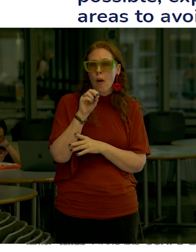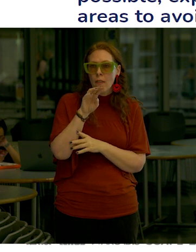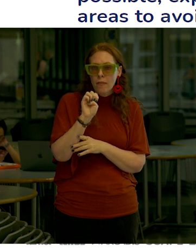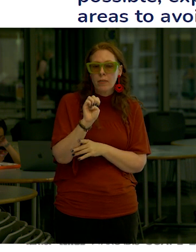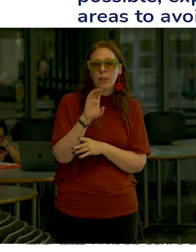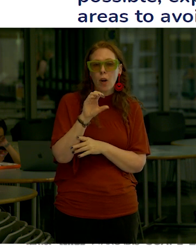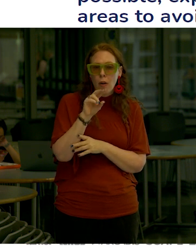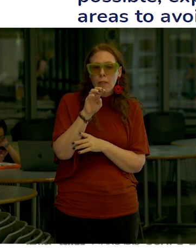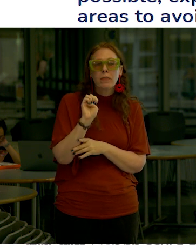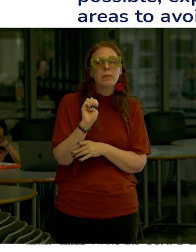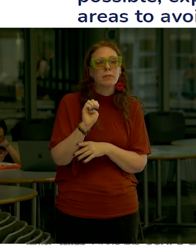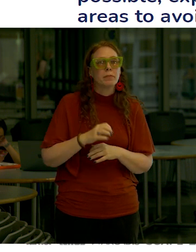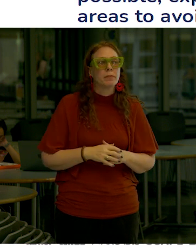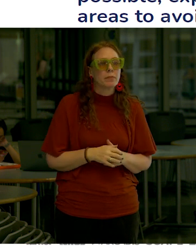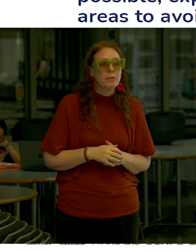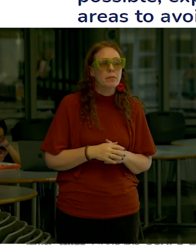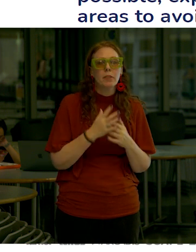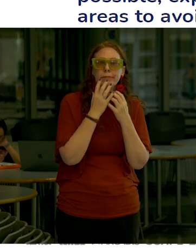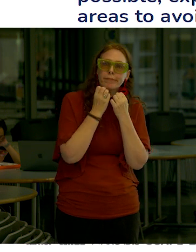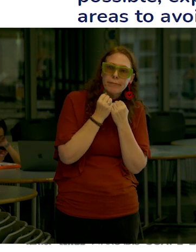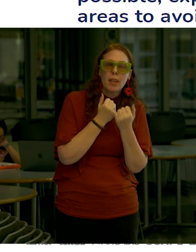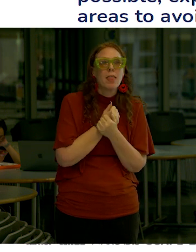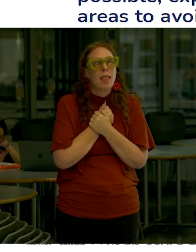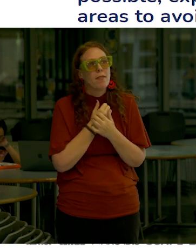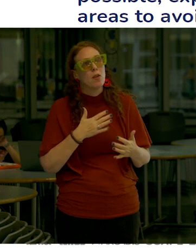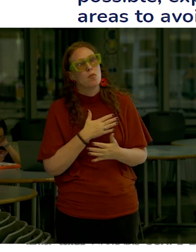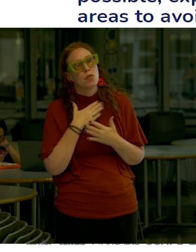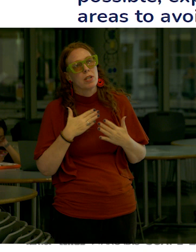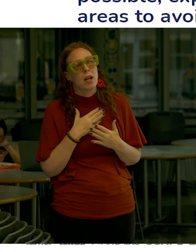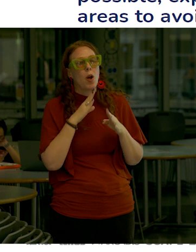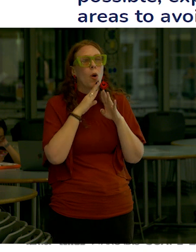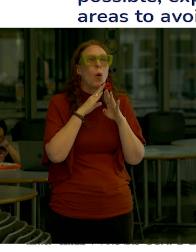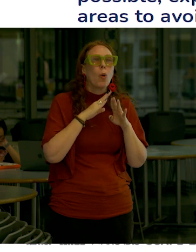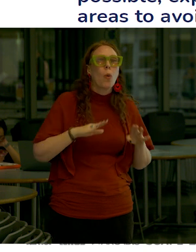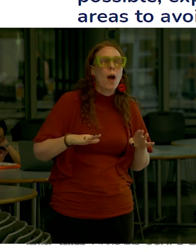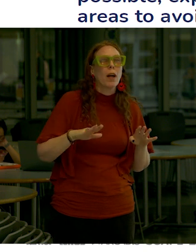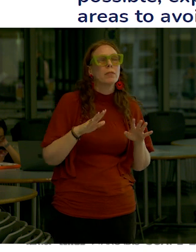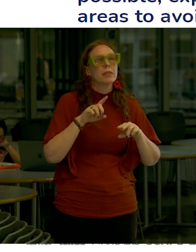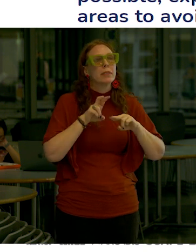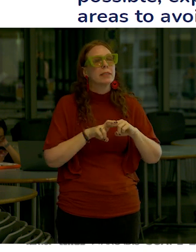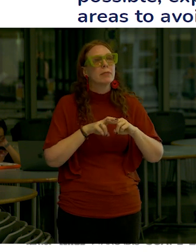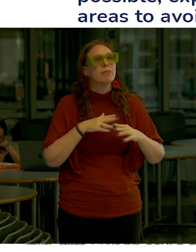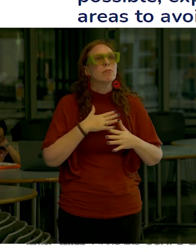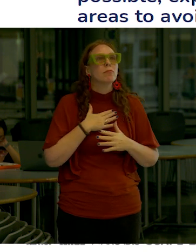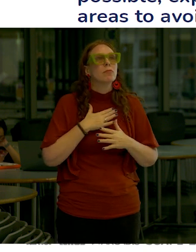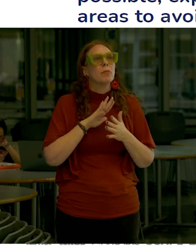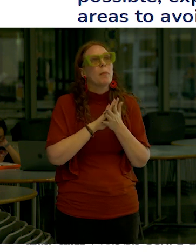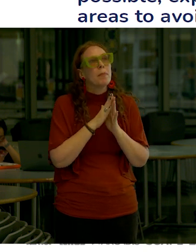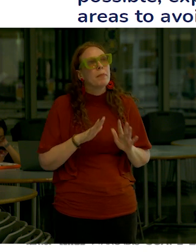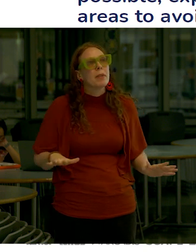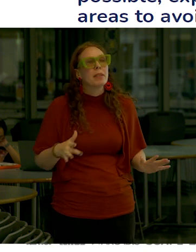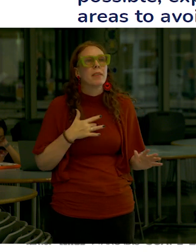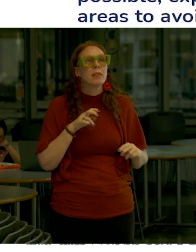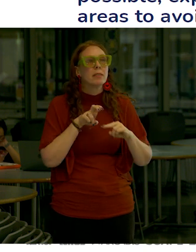importance of protecting the grove right that's a beloved grove an appreciation for a quiet contemplative seating area along the water's edge